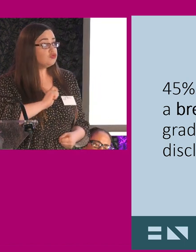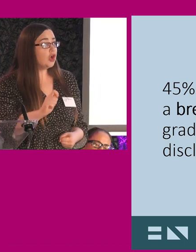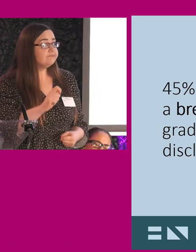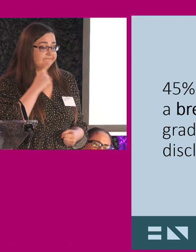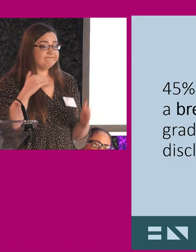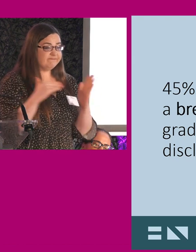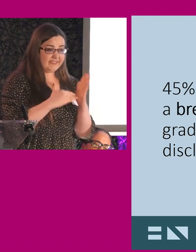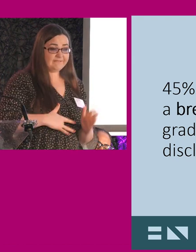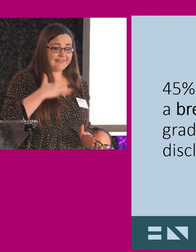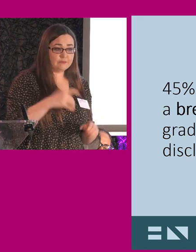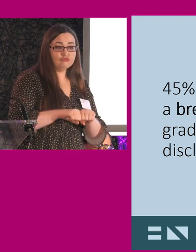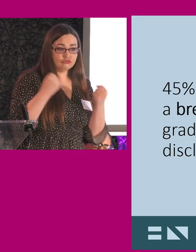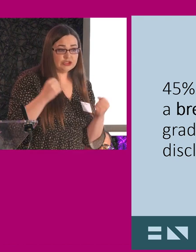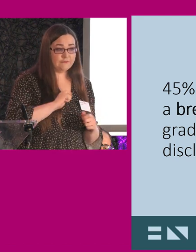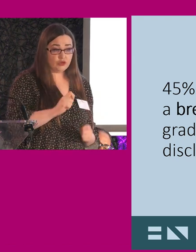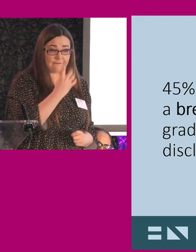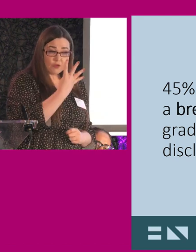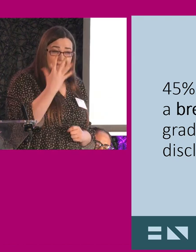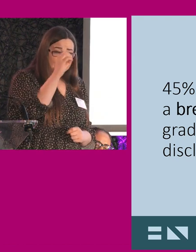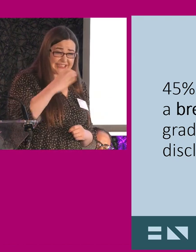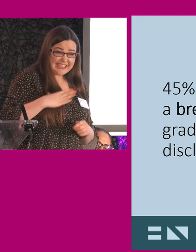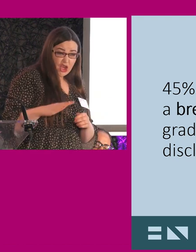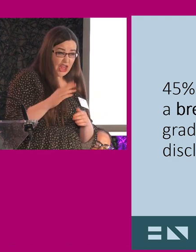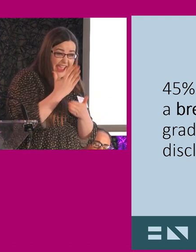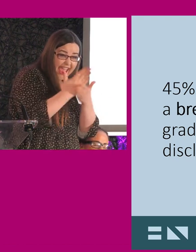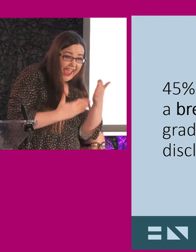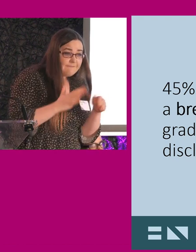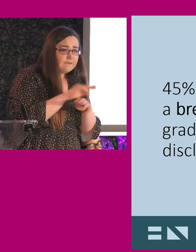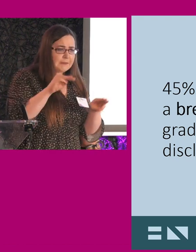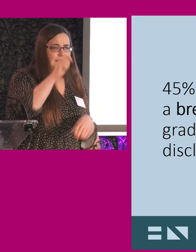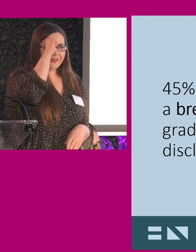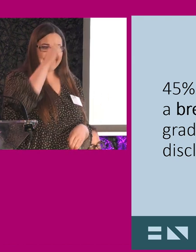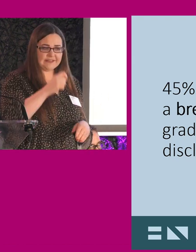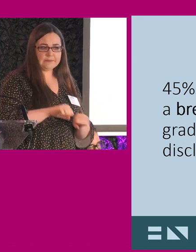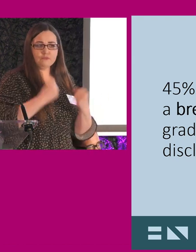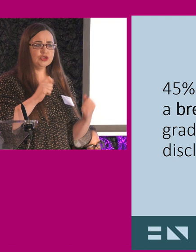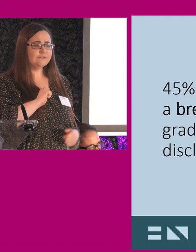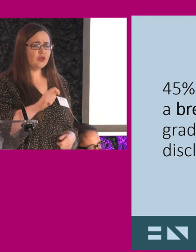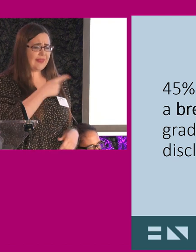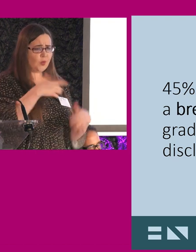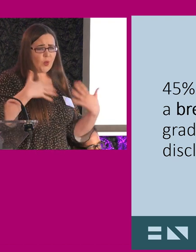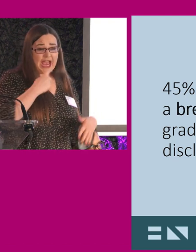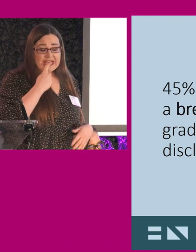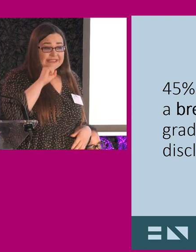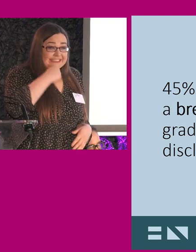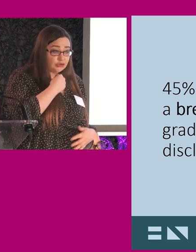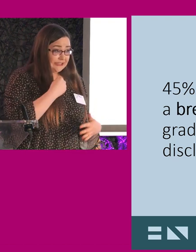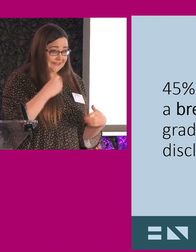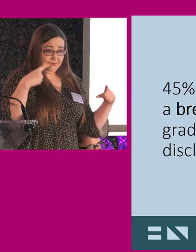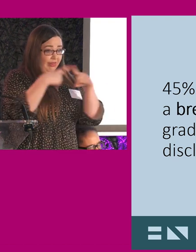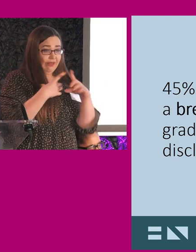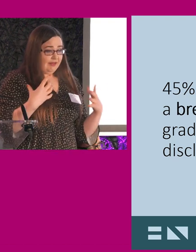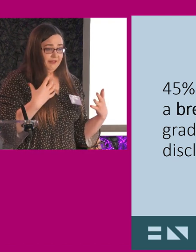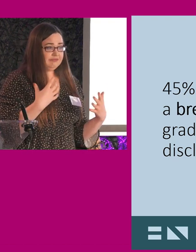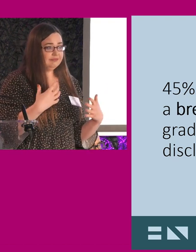does it mean there's a breach of trust? Most employers do feel 45%, nearly half of people think that that would be a breach of trust.